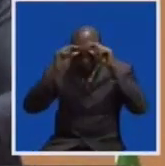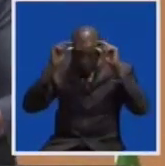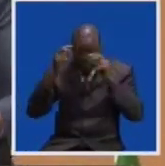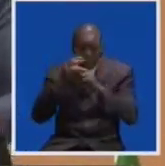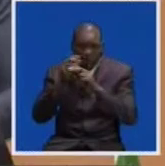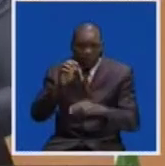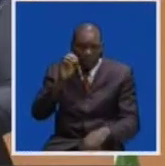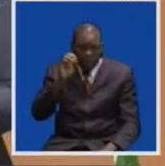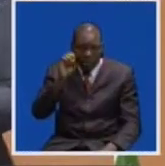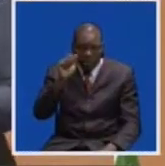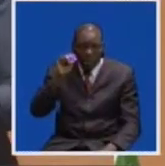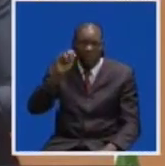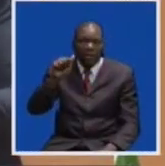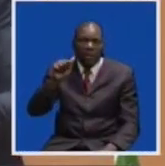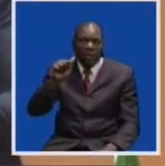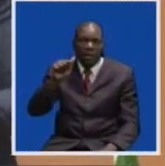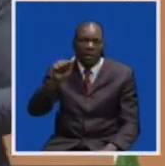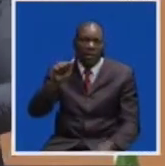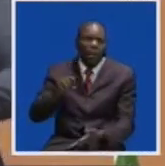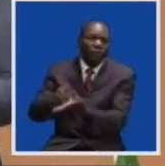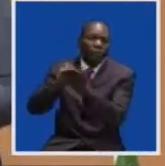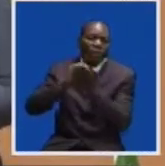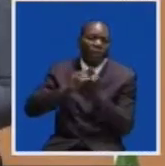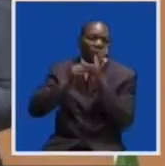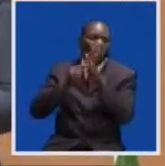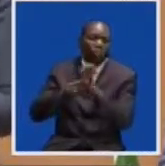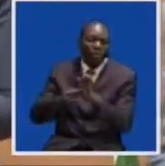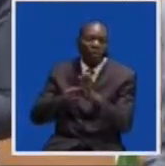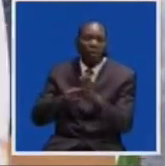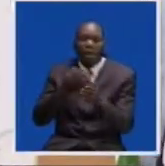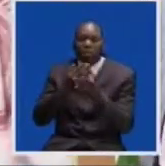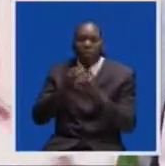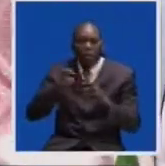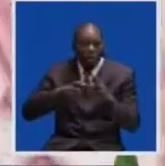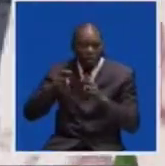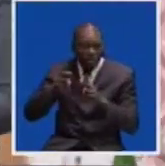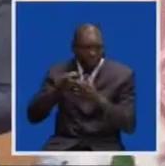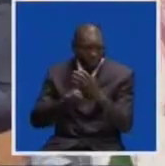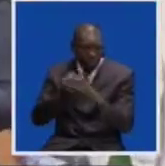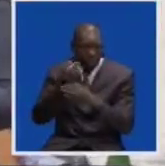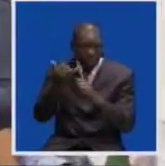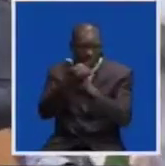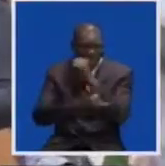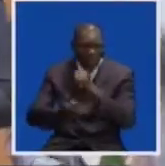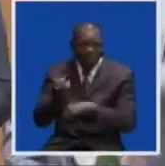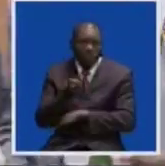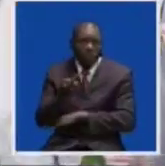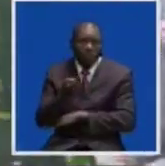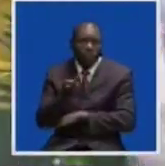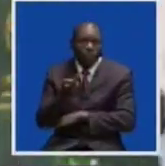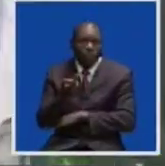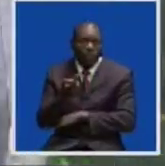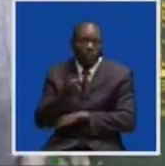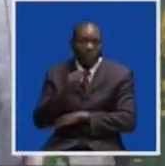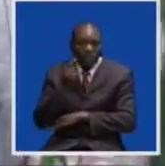Krenshi. Ms. Chalikosa said the donation is testimony of the growing bilateral relations between the two countries. And